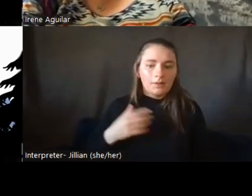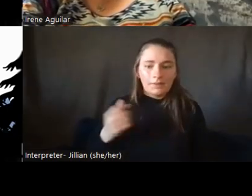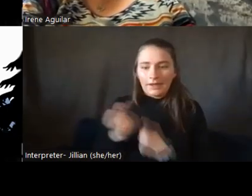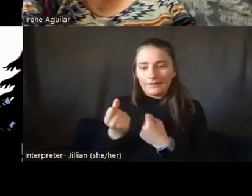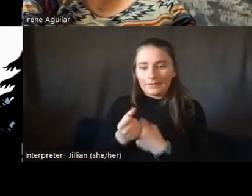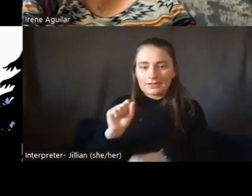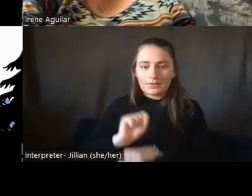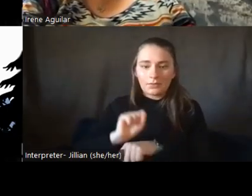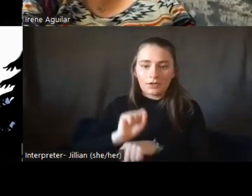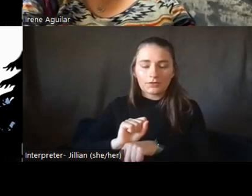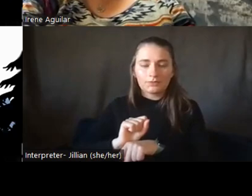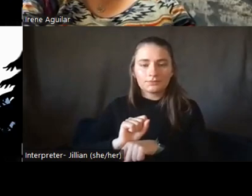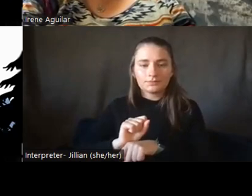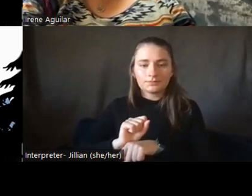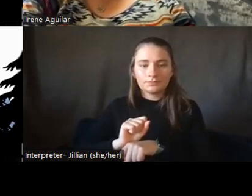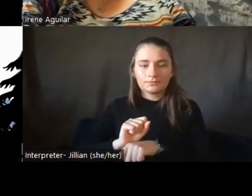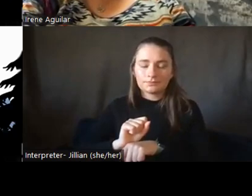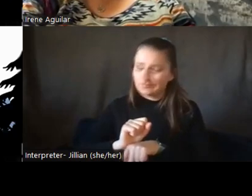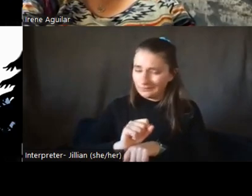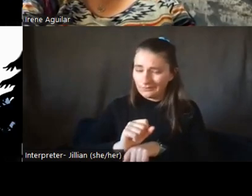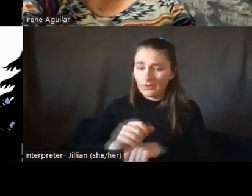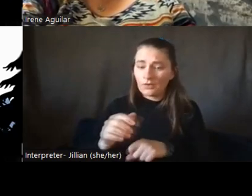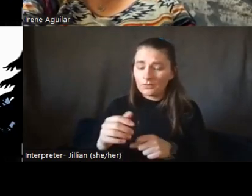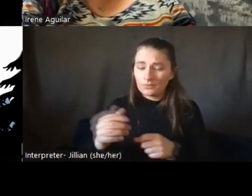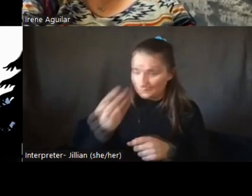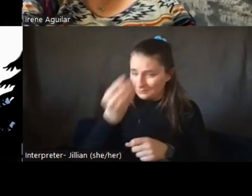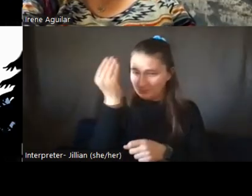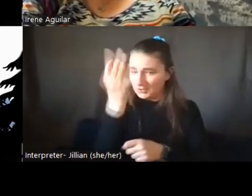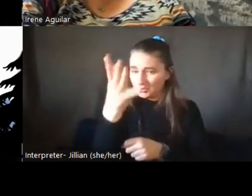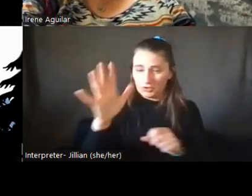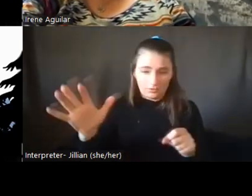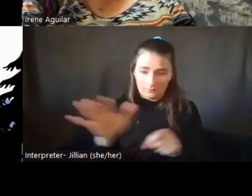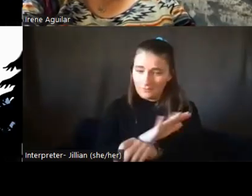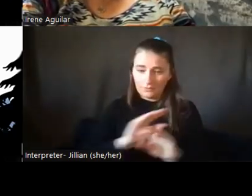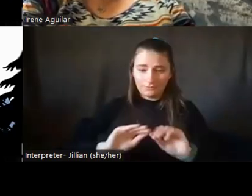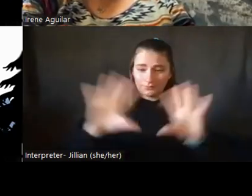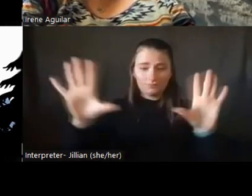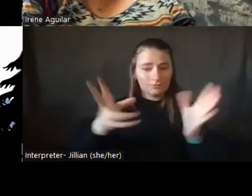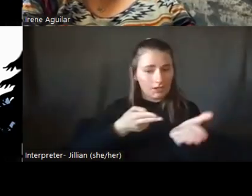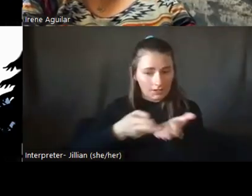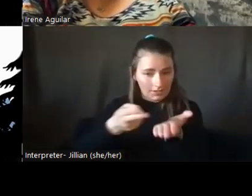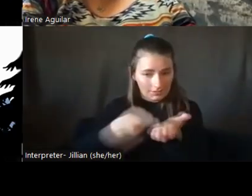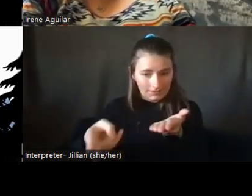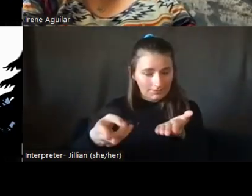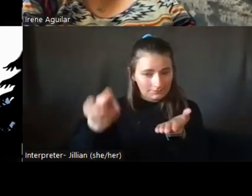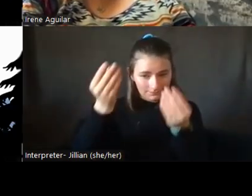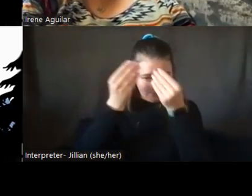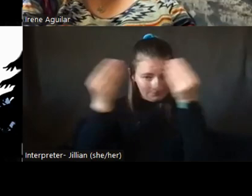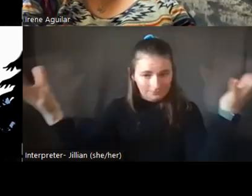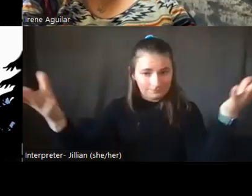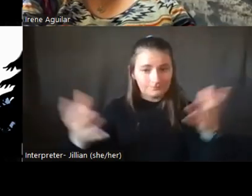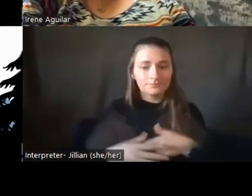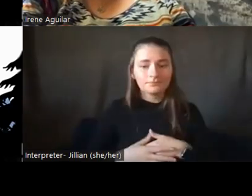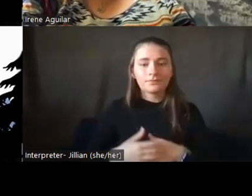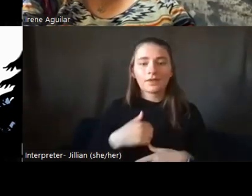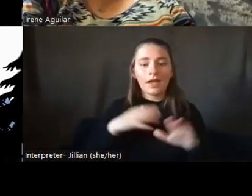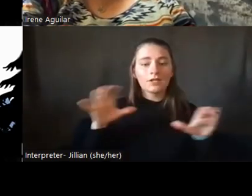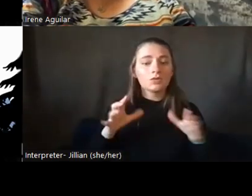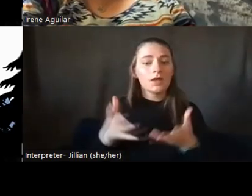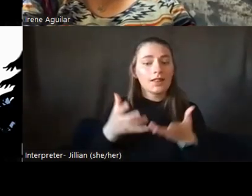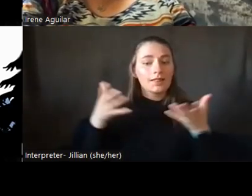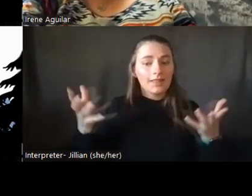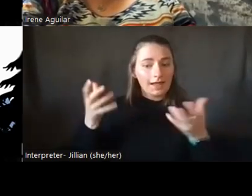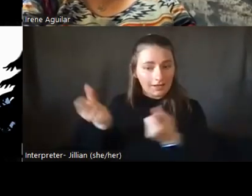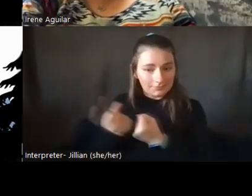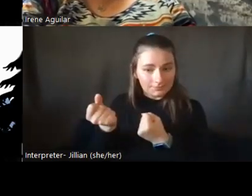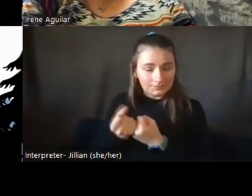just for full transparency, I'm going to be 100% honest and tell everybody, I do a lot of advocacy work in